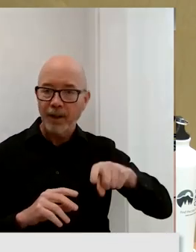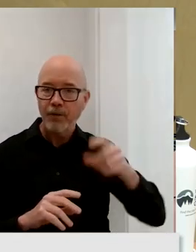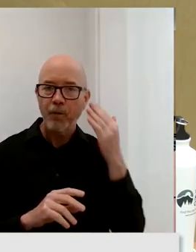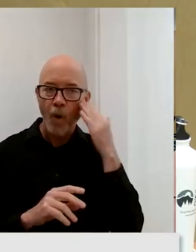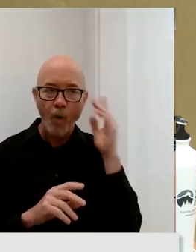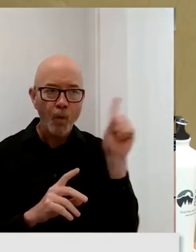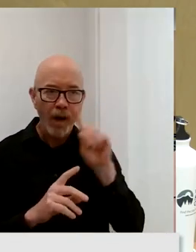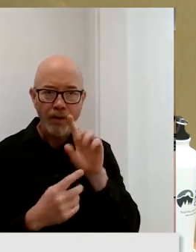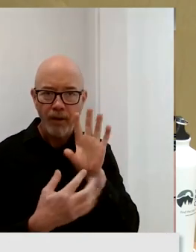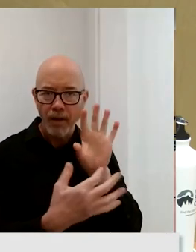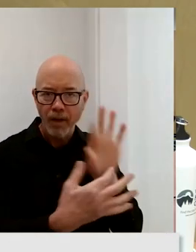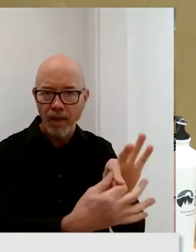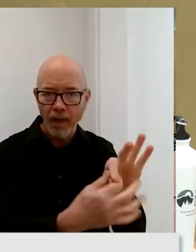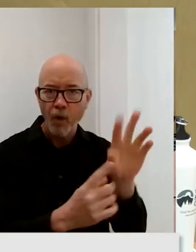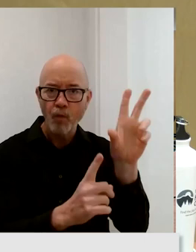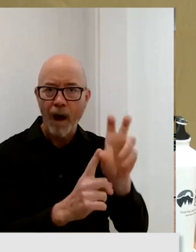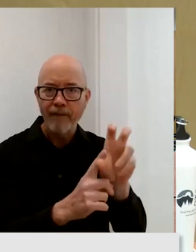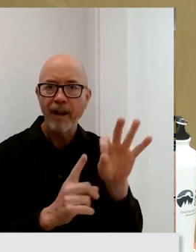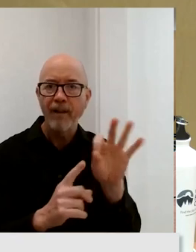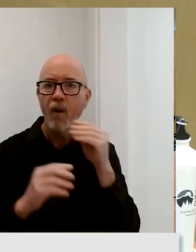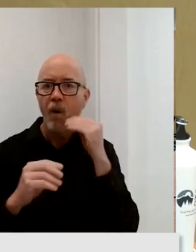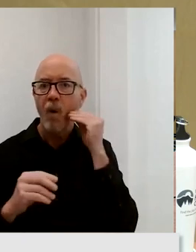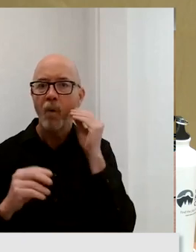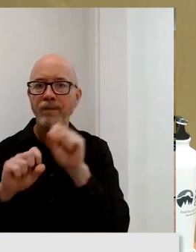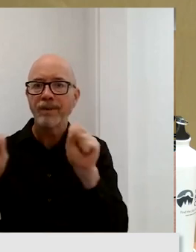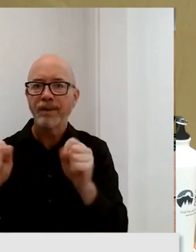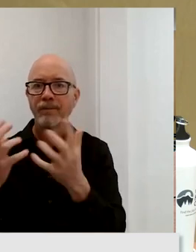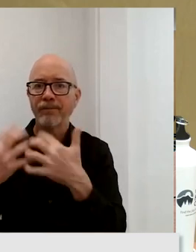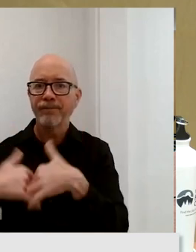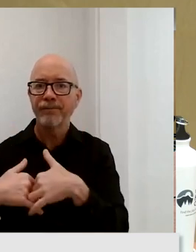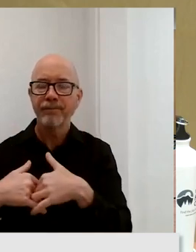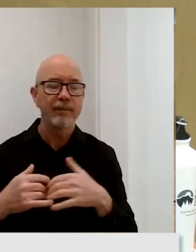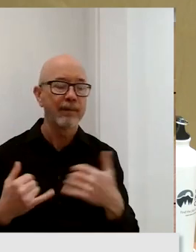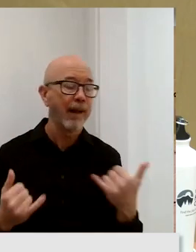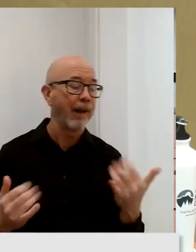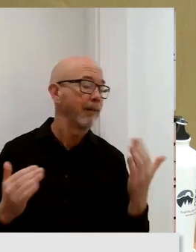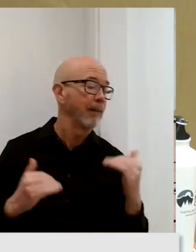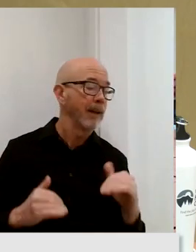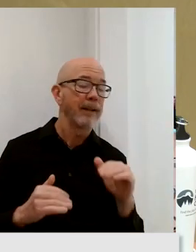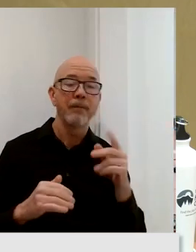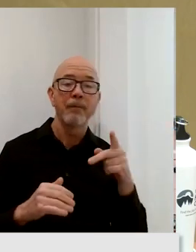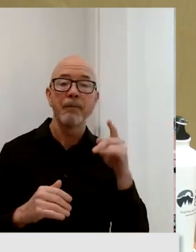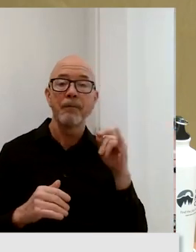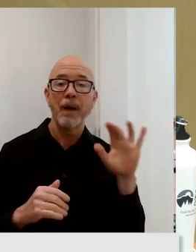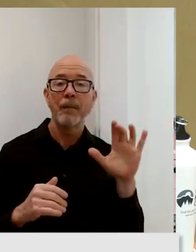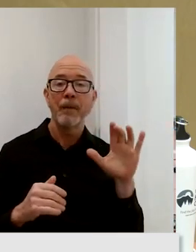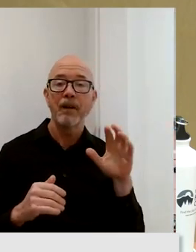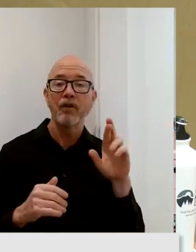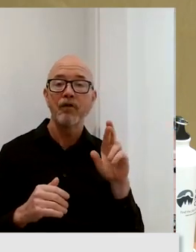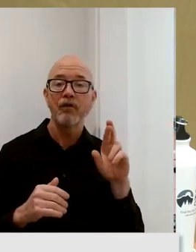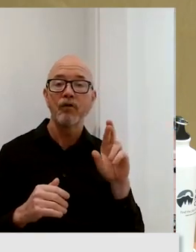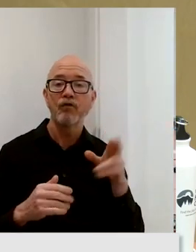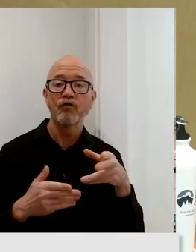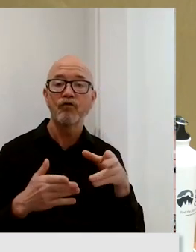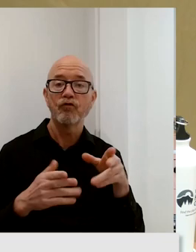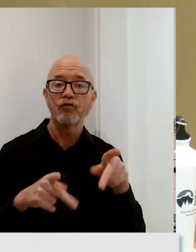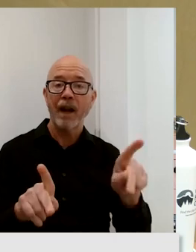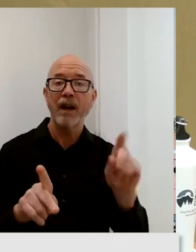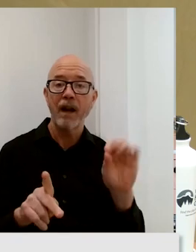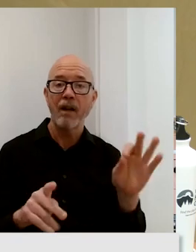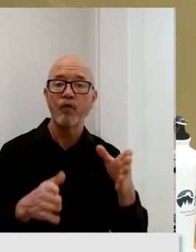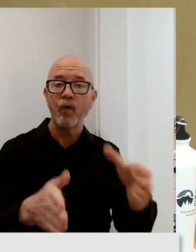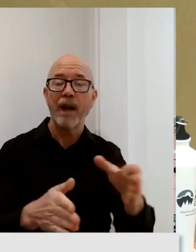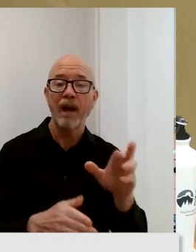systems are down, uh, locating what's in the public right away needs to be a priority. Comcast has been hiding for